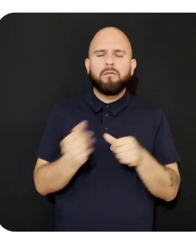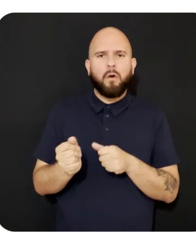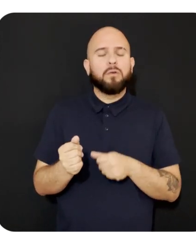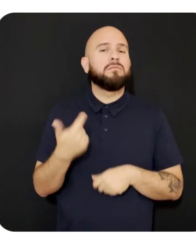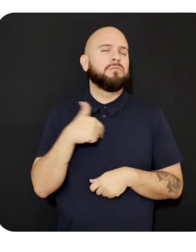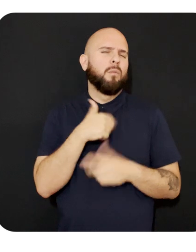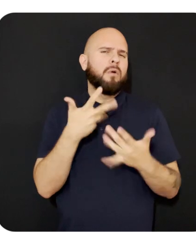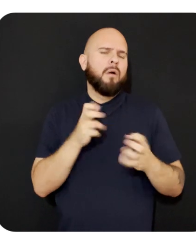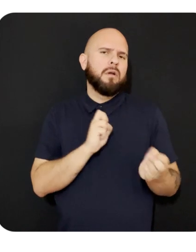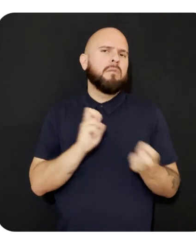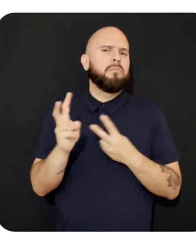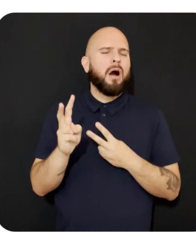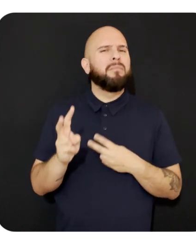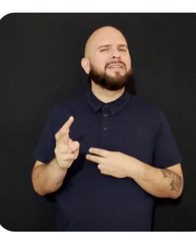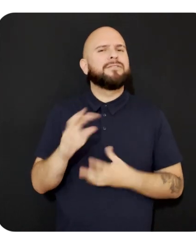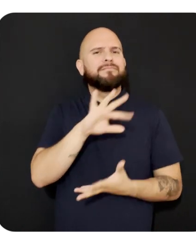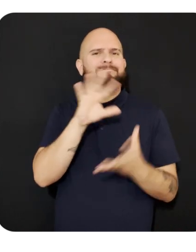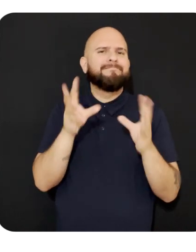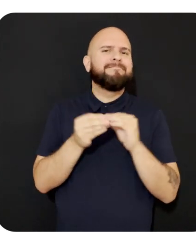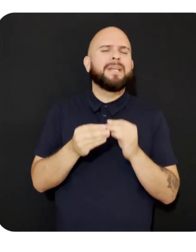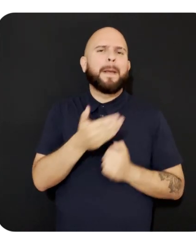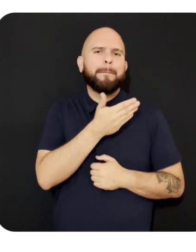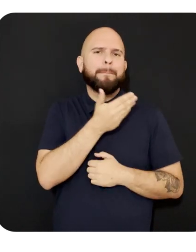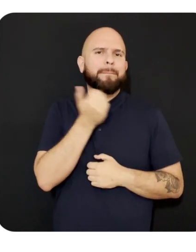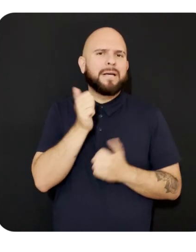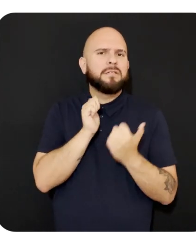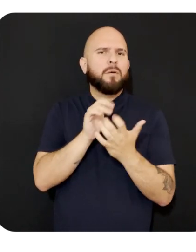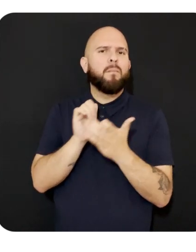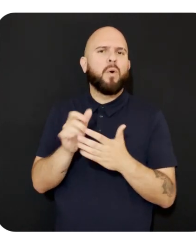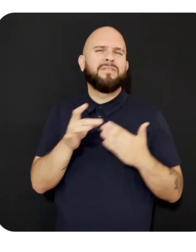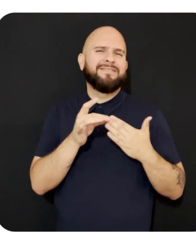published comprehensive best practices guides in our documentation.